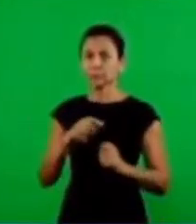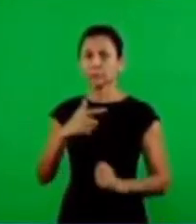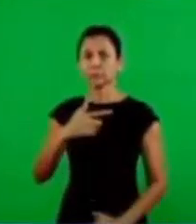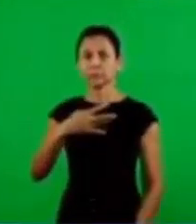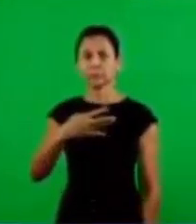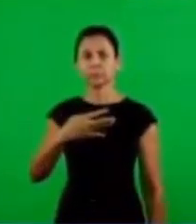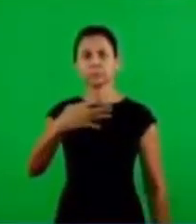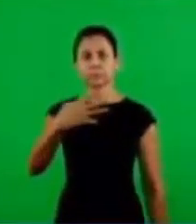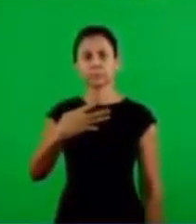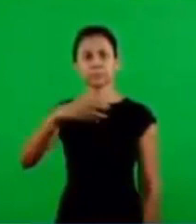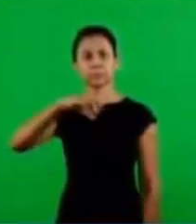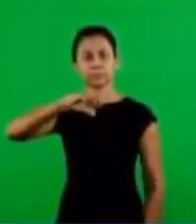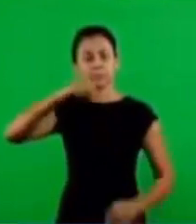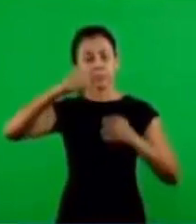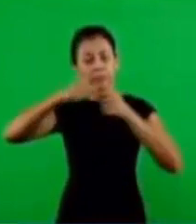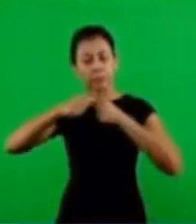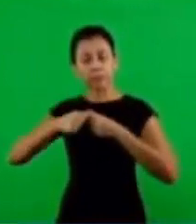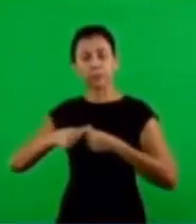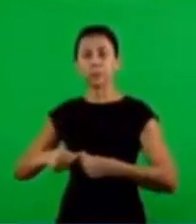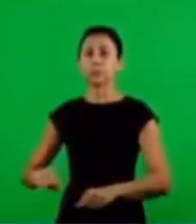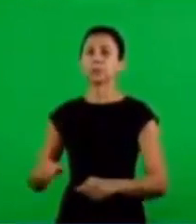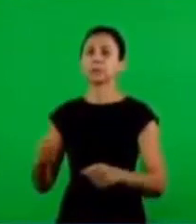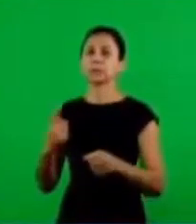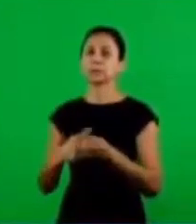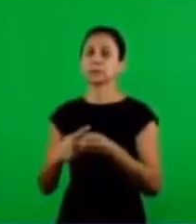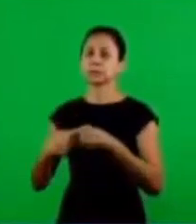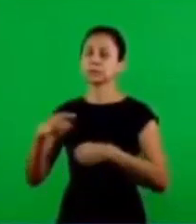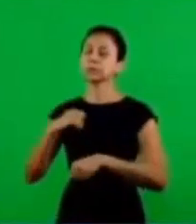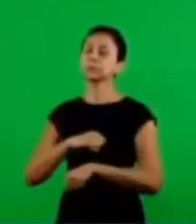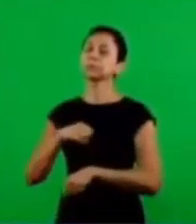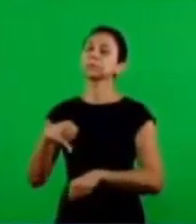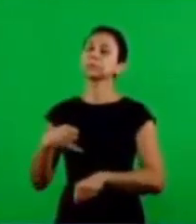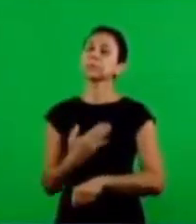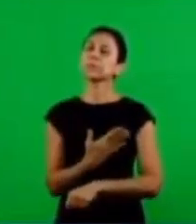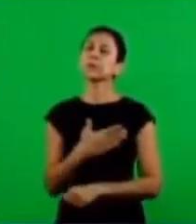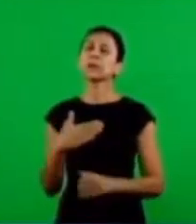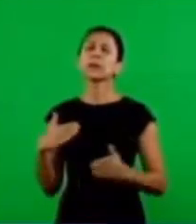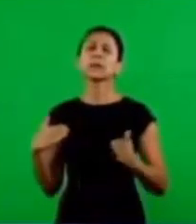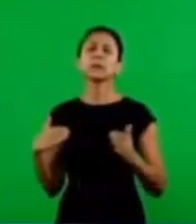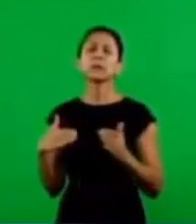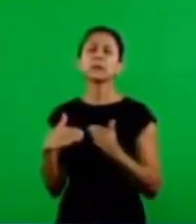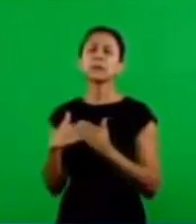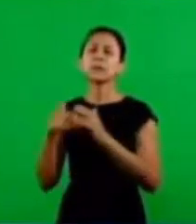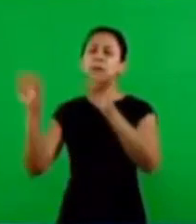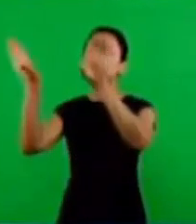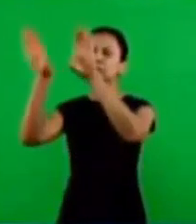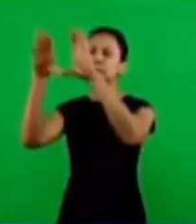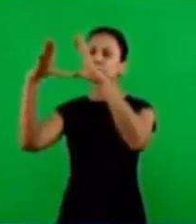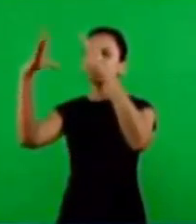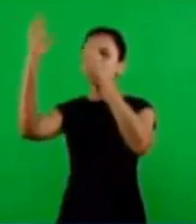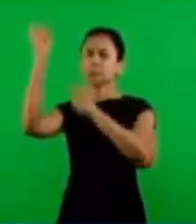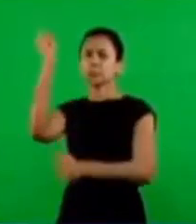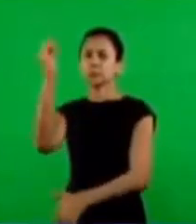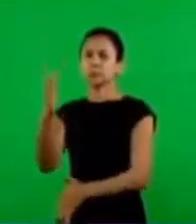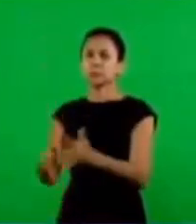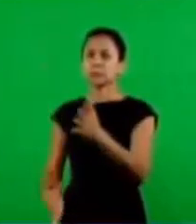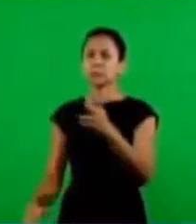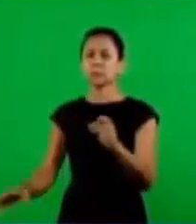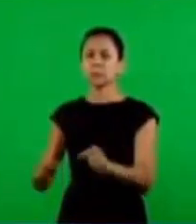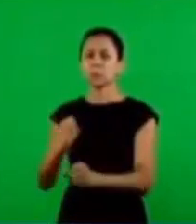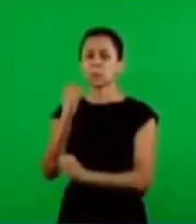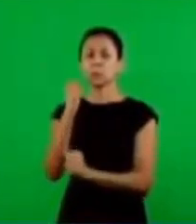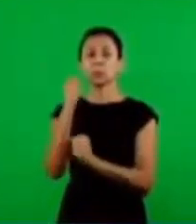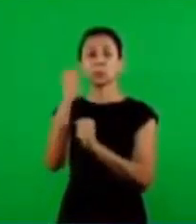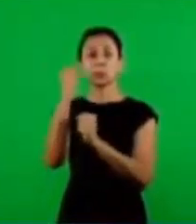counselor. And Luke 24, verse 49 says, But carrying the city of Jerusalem until you are endowed with power from